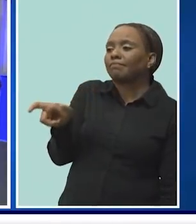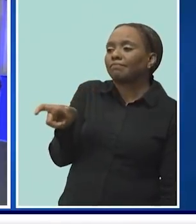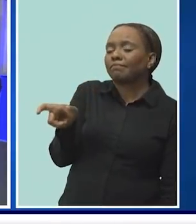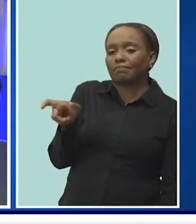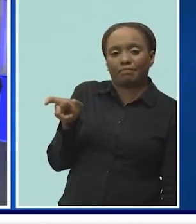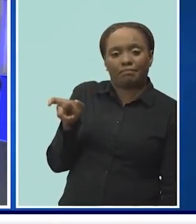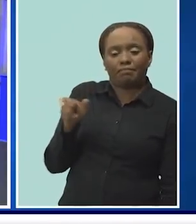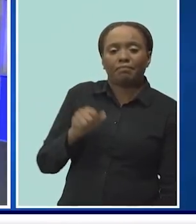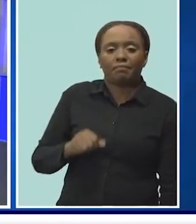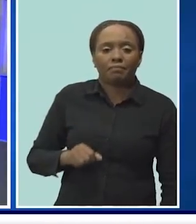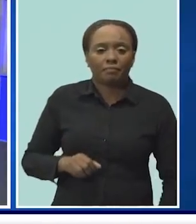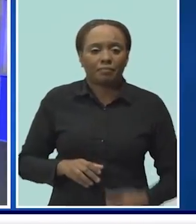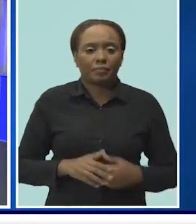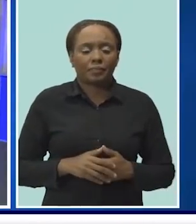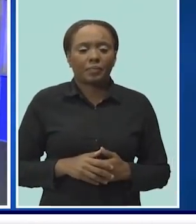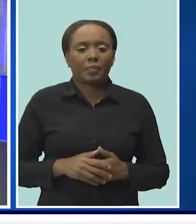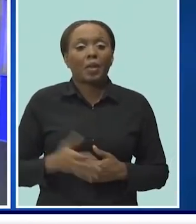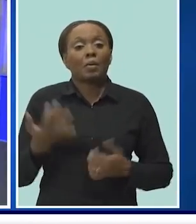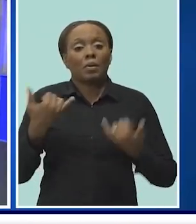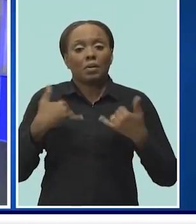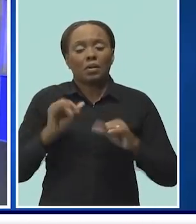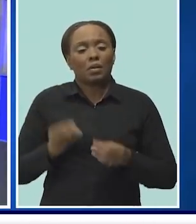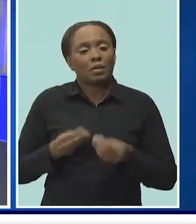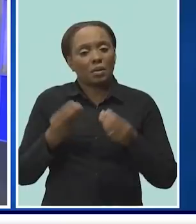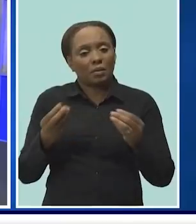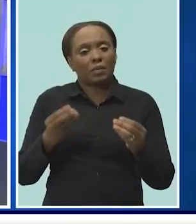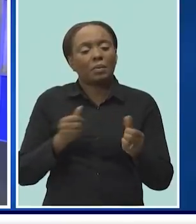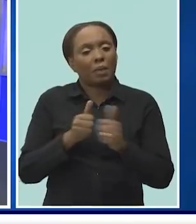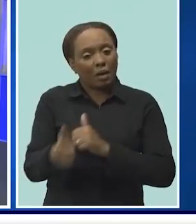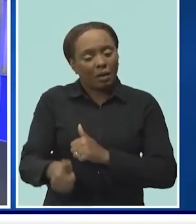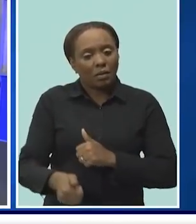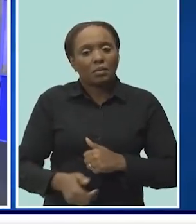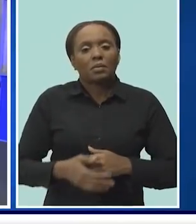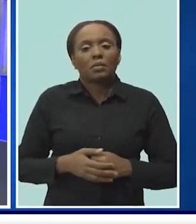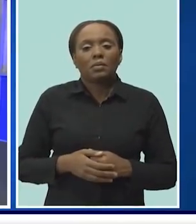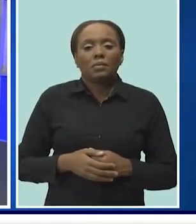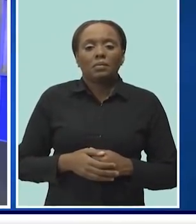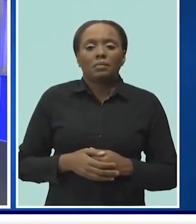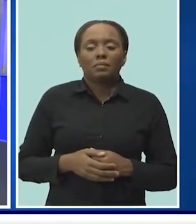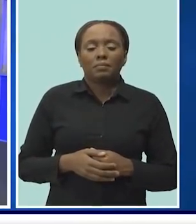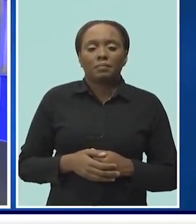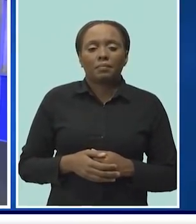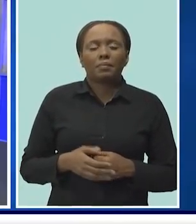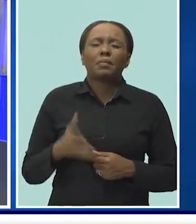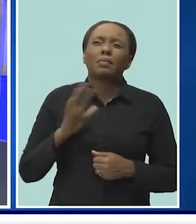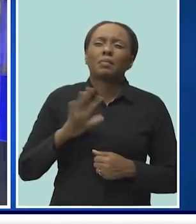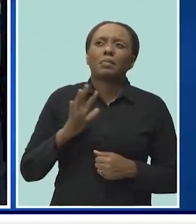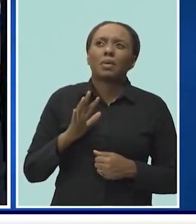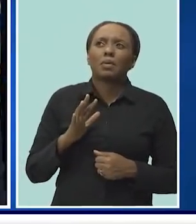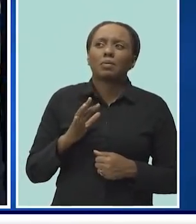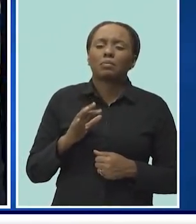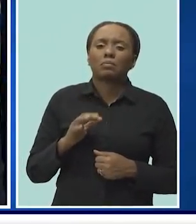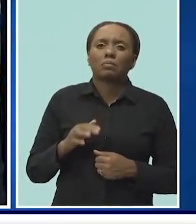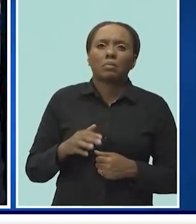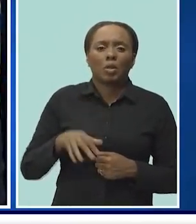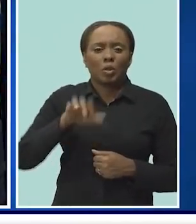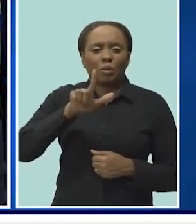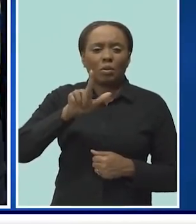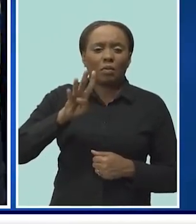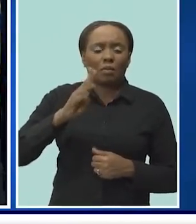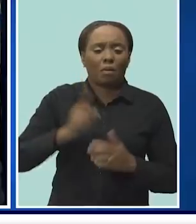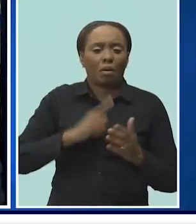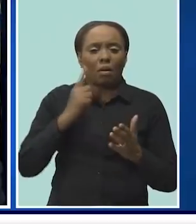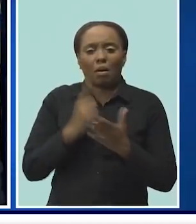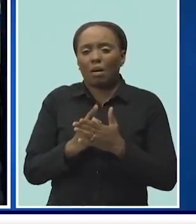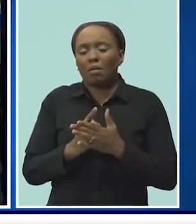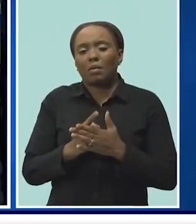We are still issuing passes. There's been no stop. I can say that over the last 24 hours, there